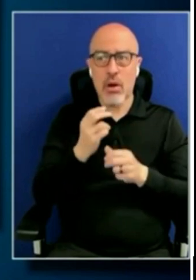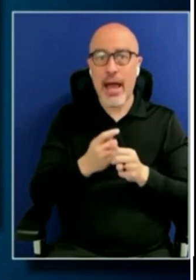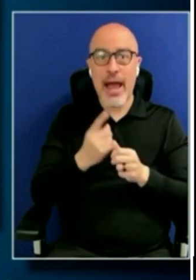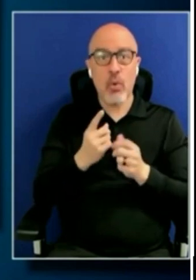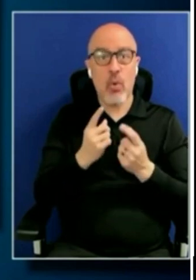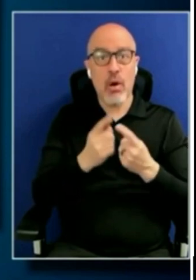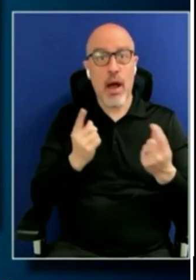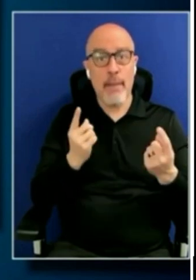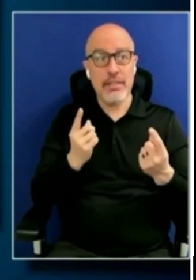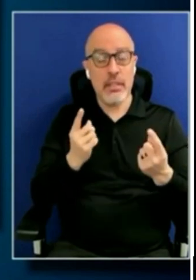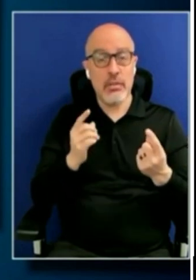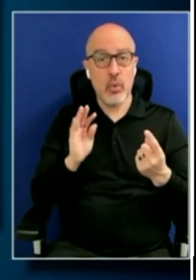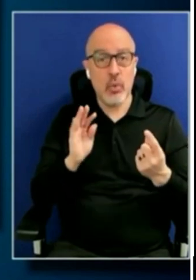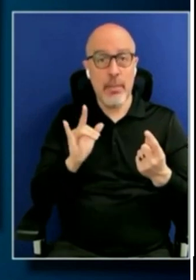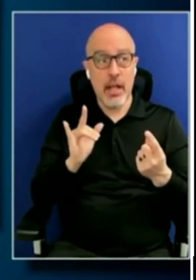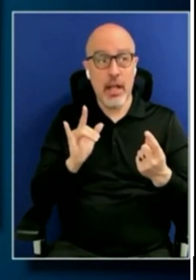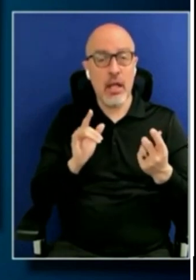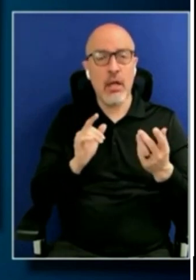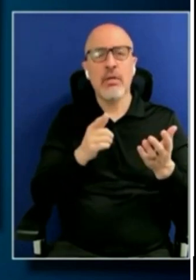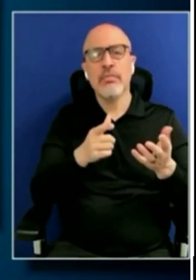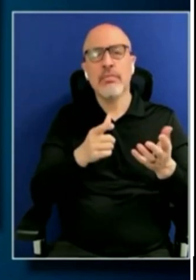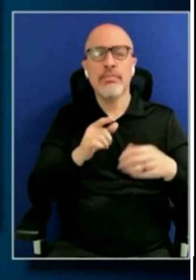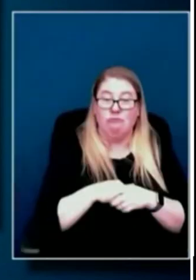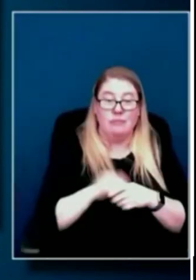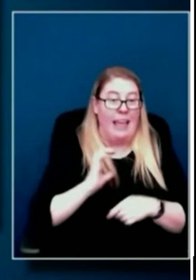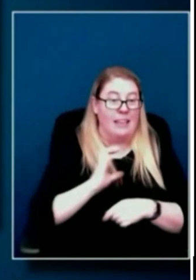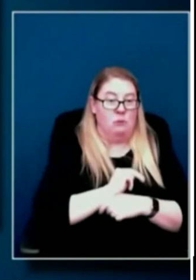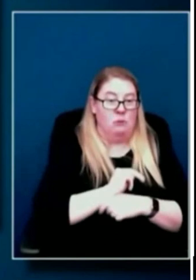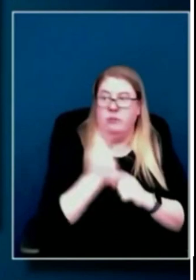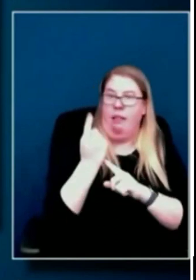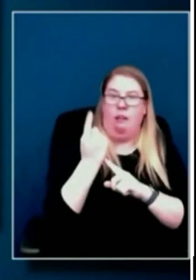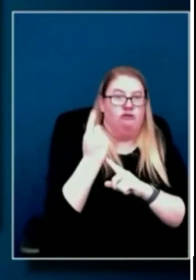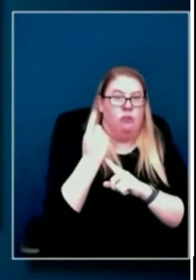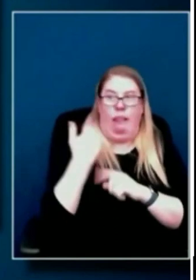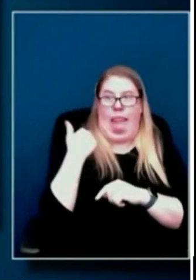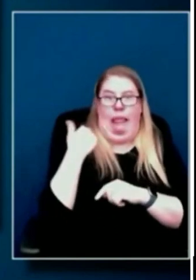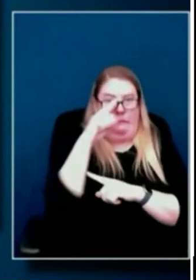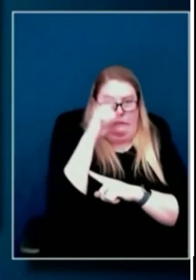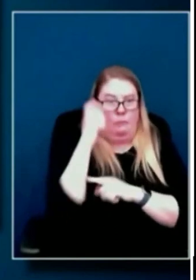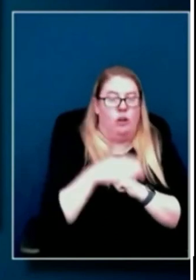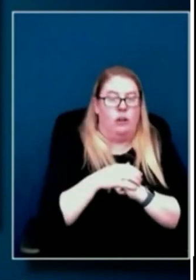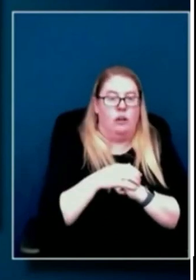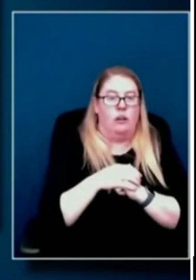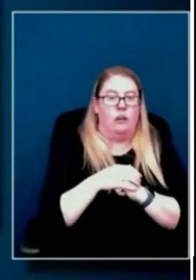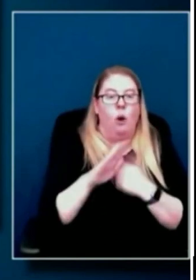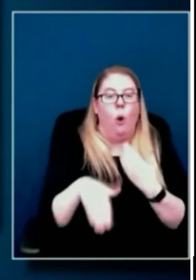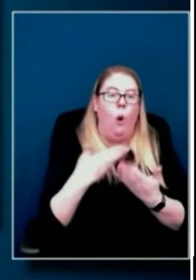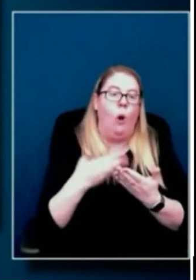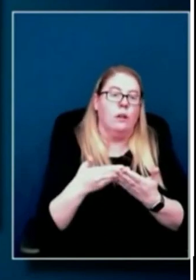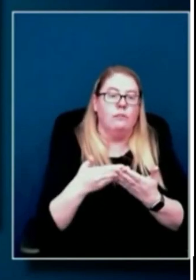bill groomers, a.k.a. pedophiles. Last summer, we removed all of the